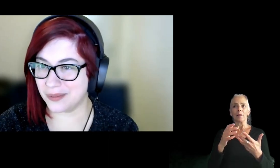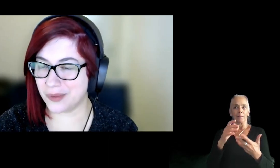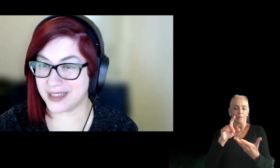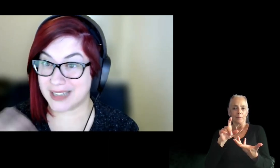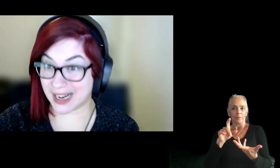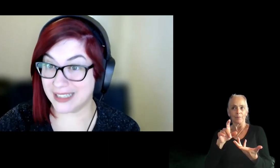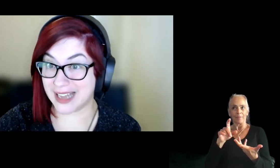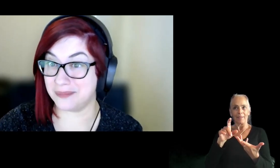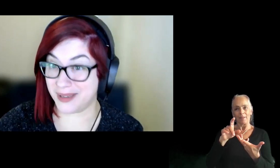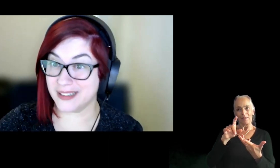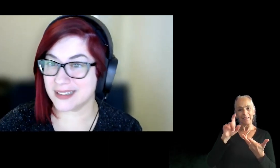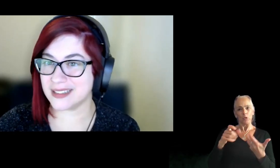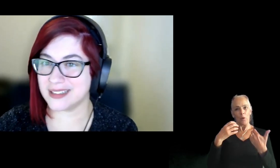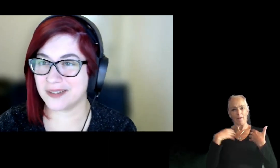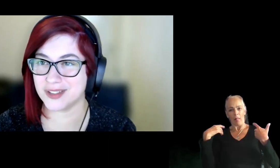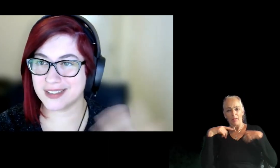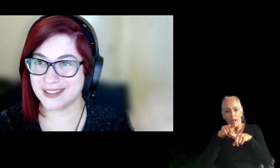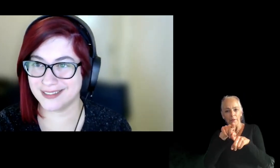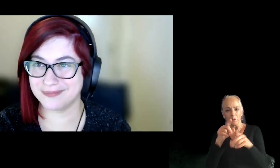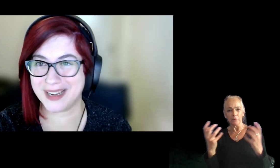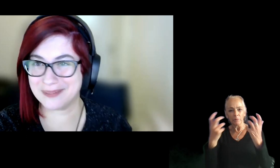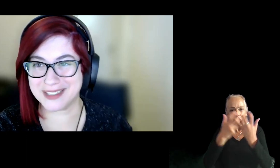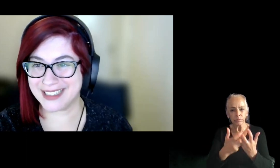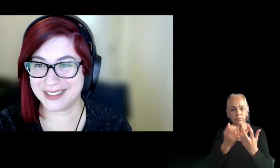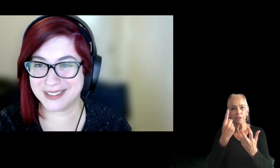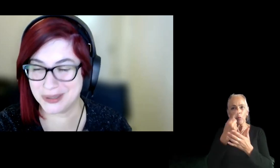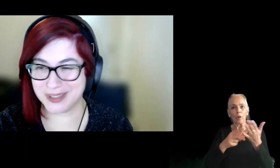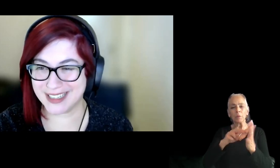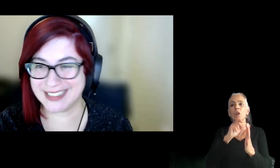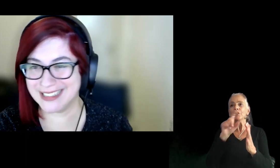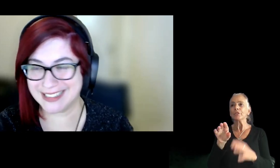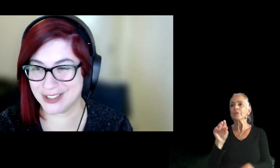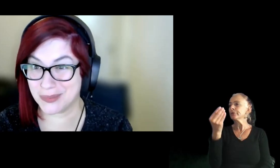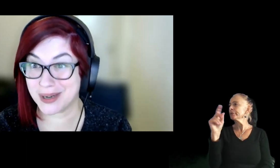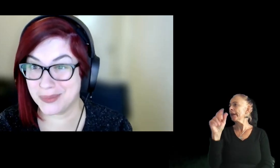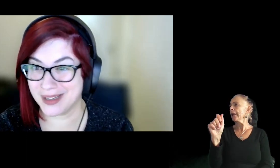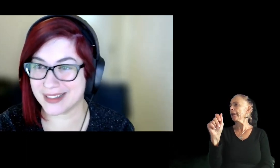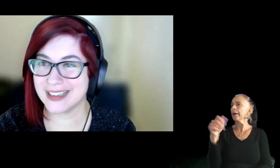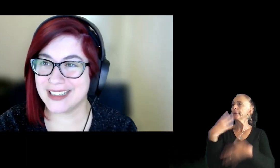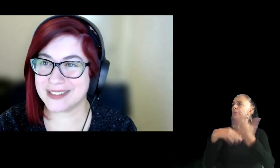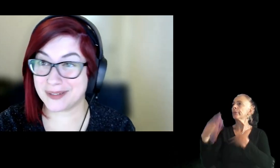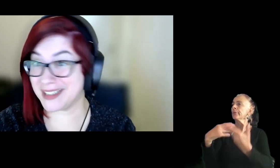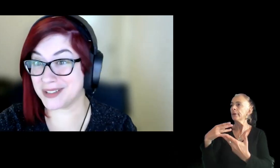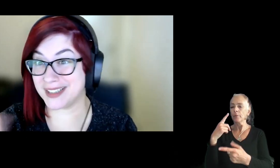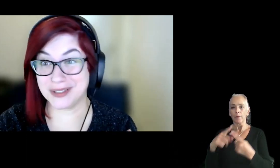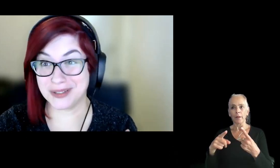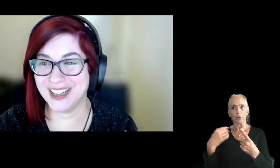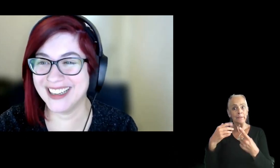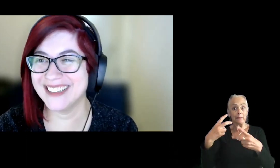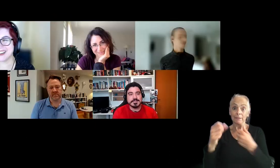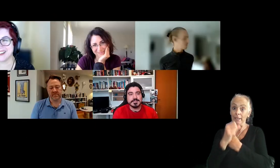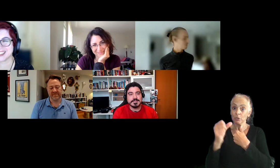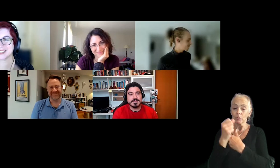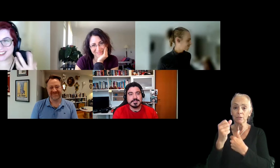uh, what exactly that means instead of just picking up the data crude as it is and just working with, it's a very dangerous thing to